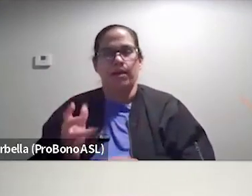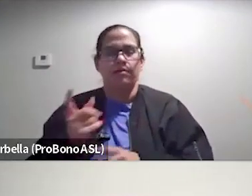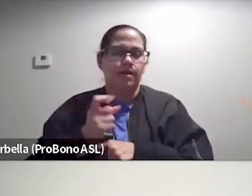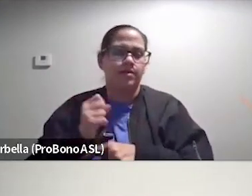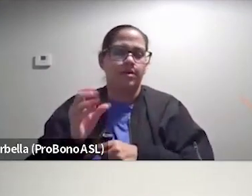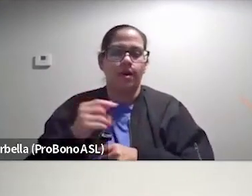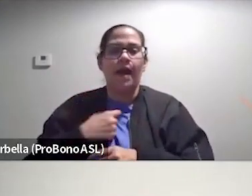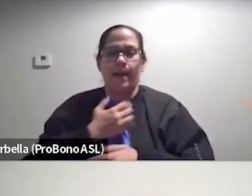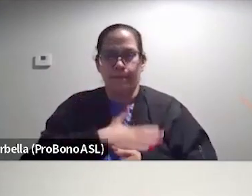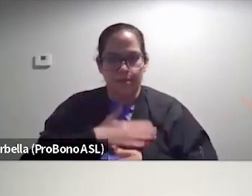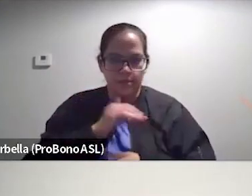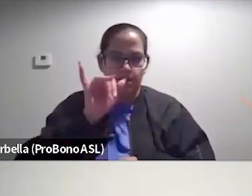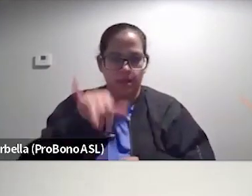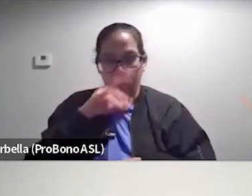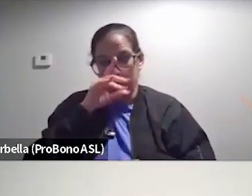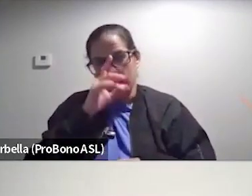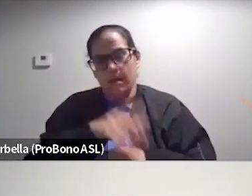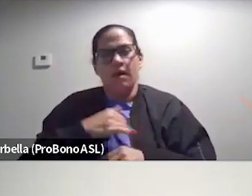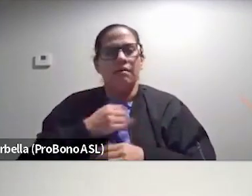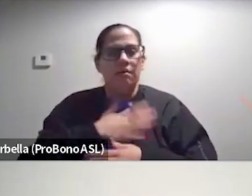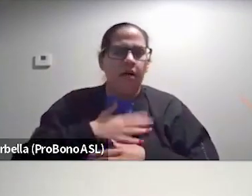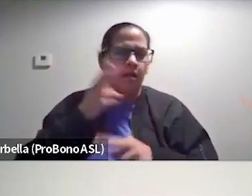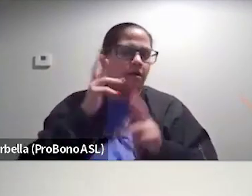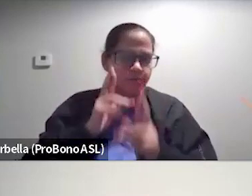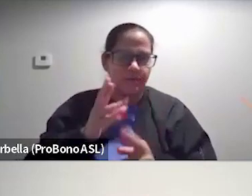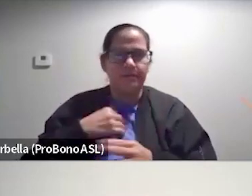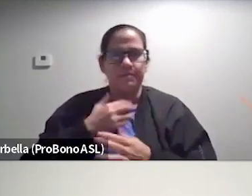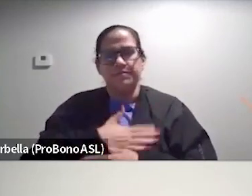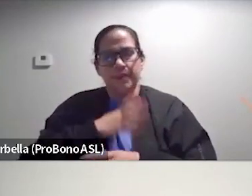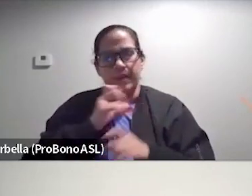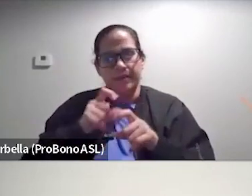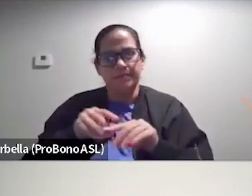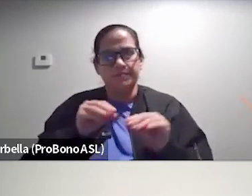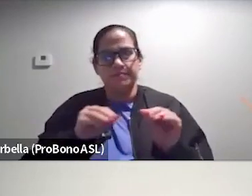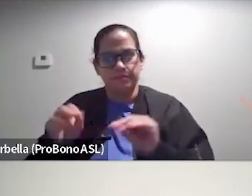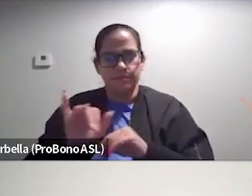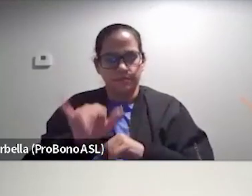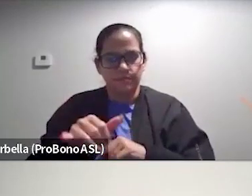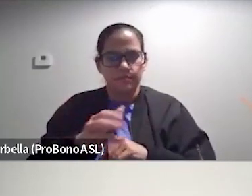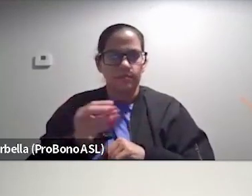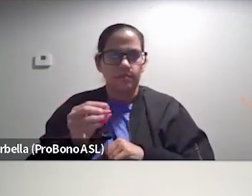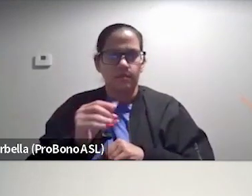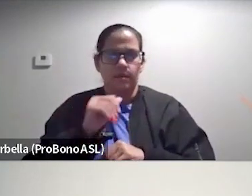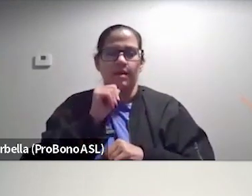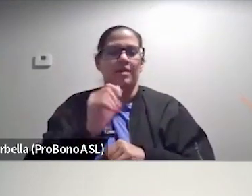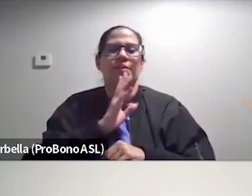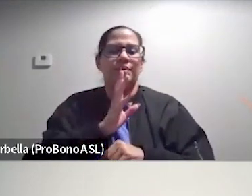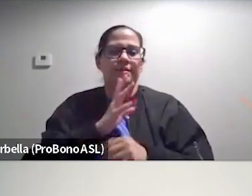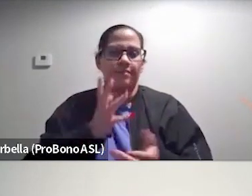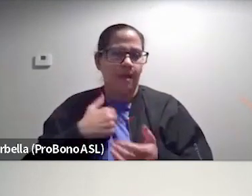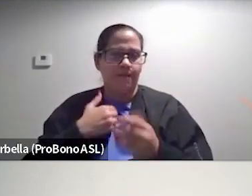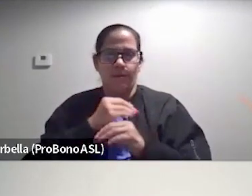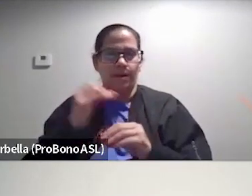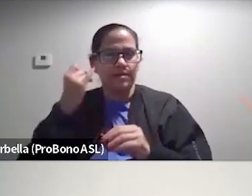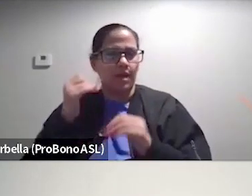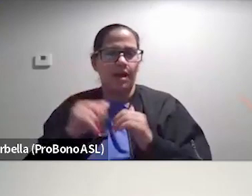I, I appreciate that. I appreciate the respect and I appreciate being able to move like that. And it was unspoken. Um, I have no